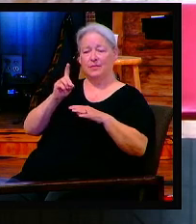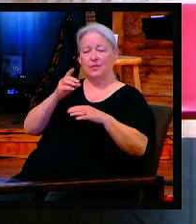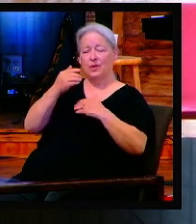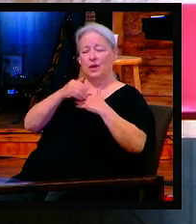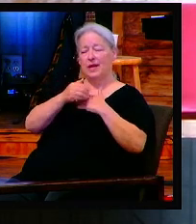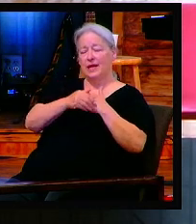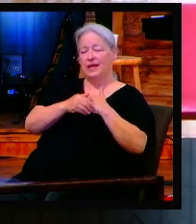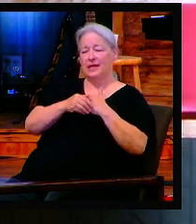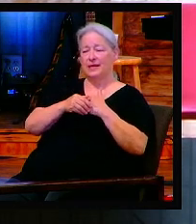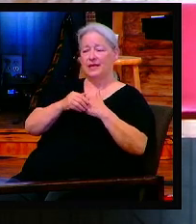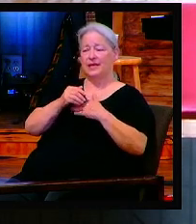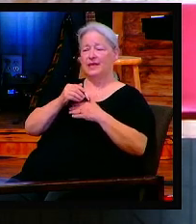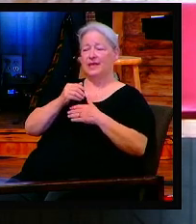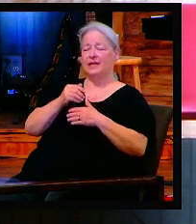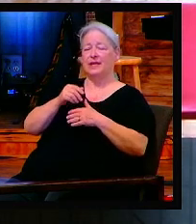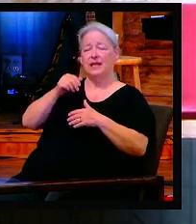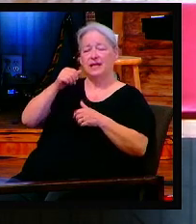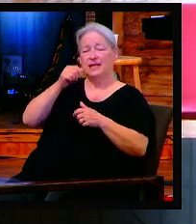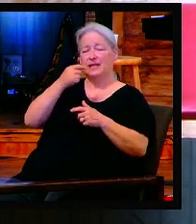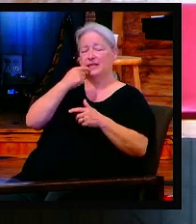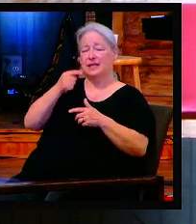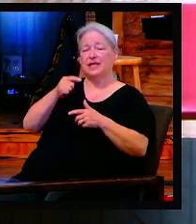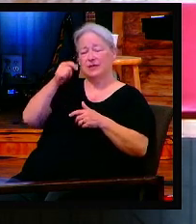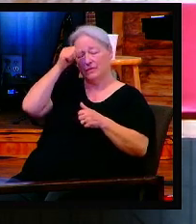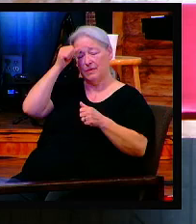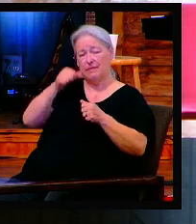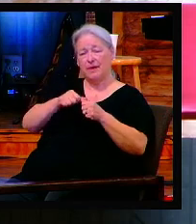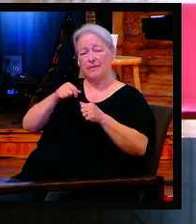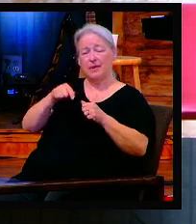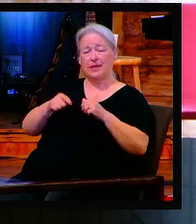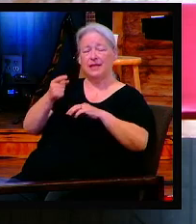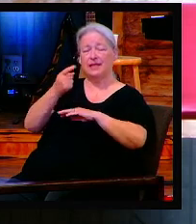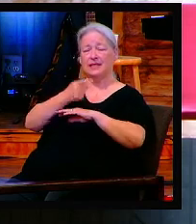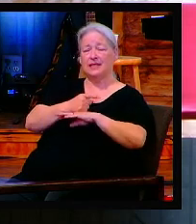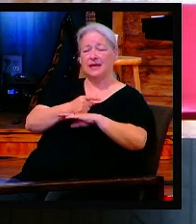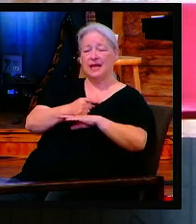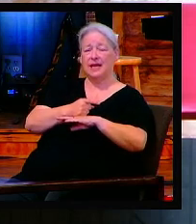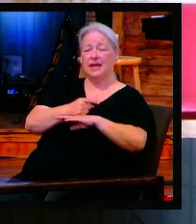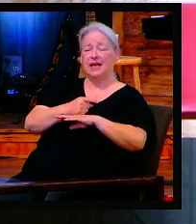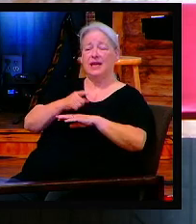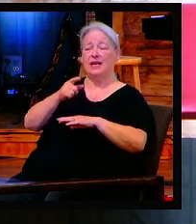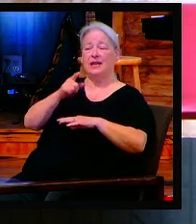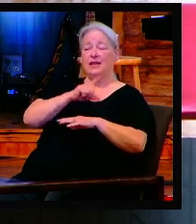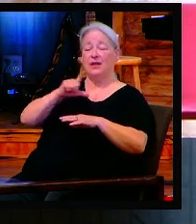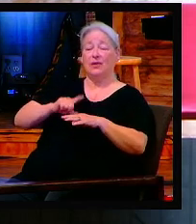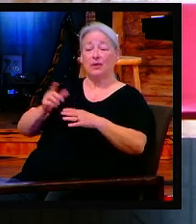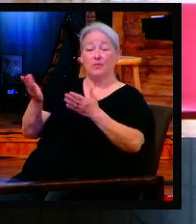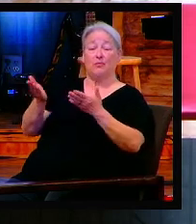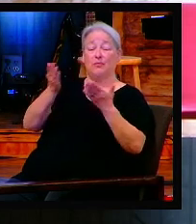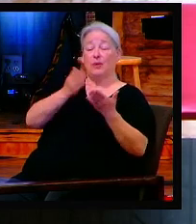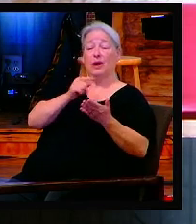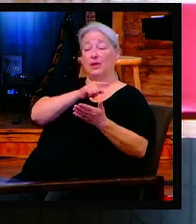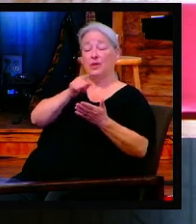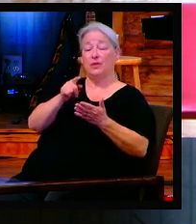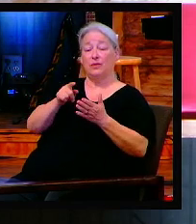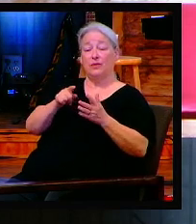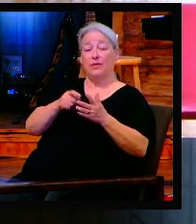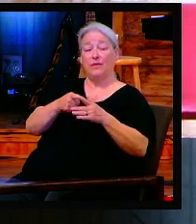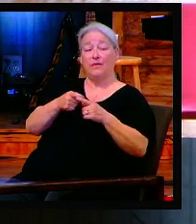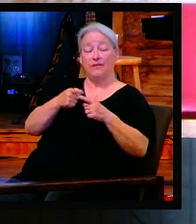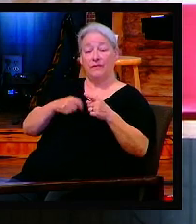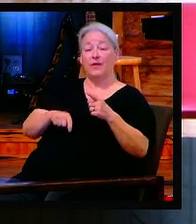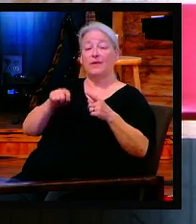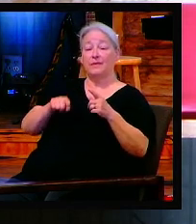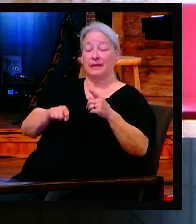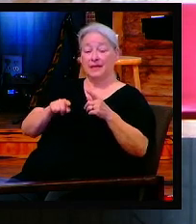Egypt, out of the house of bondage. For by strength of hand, the Lord brought you out of this place. Has anybody testified that God